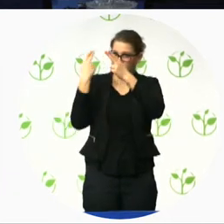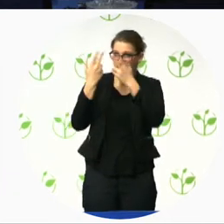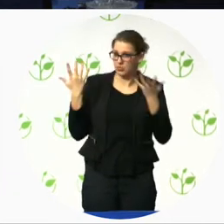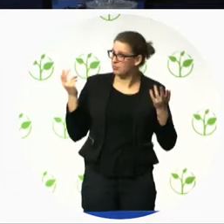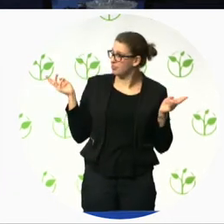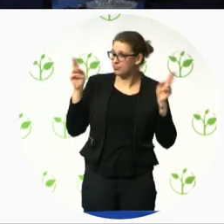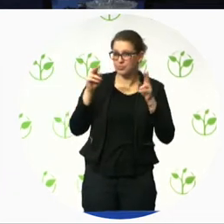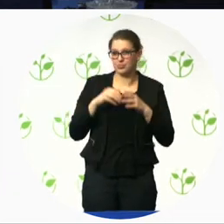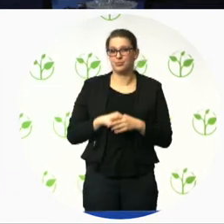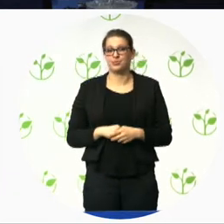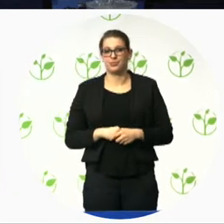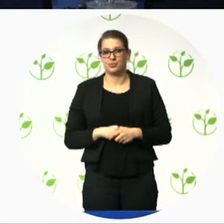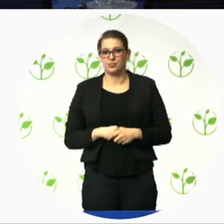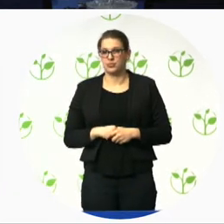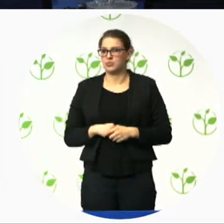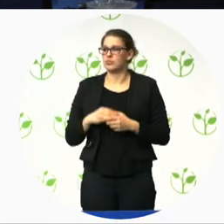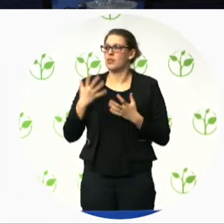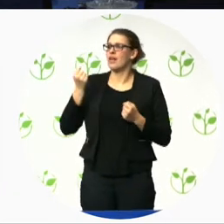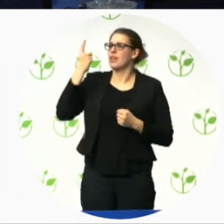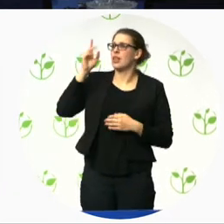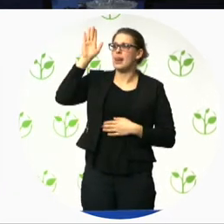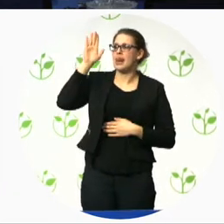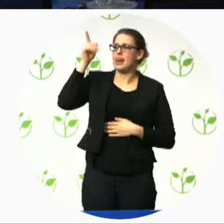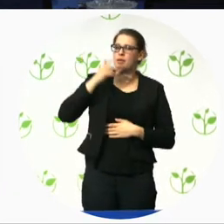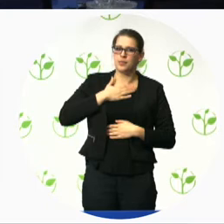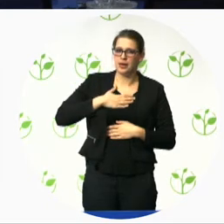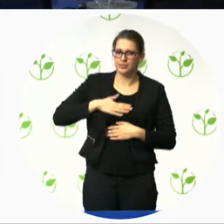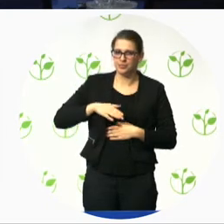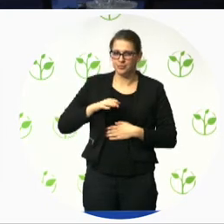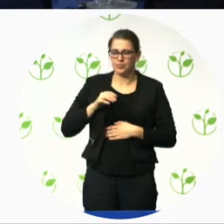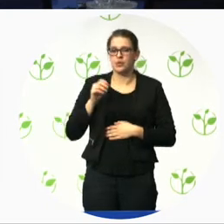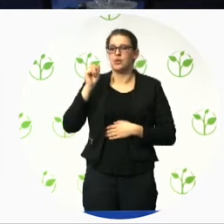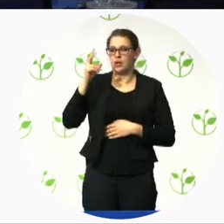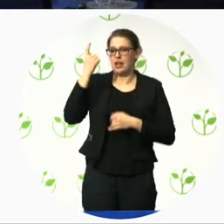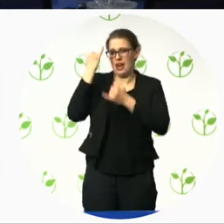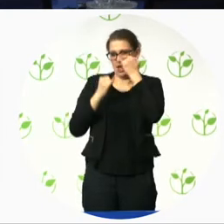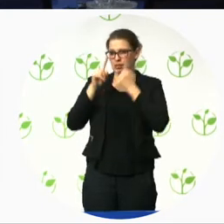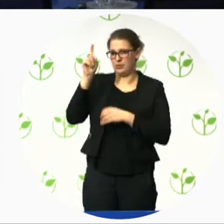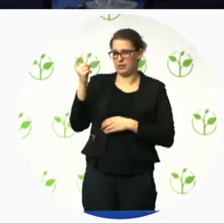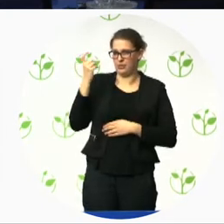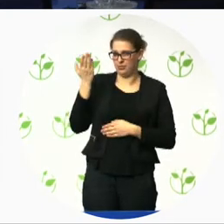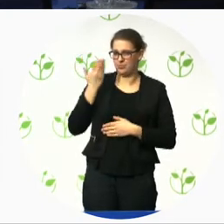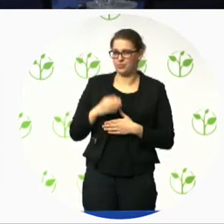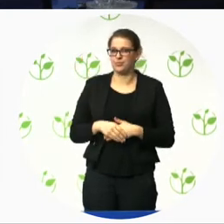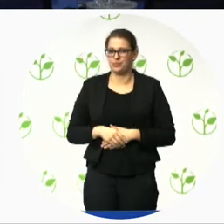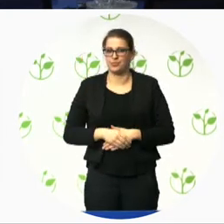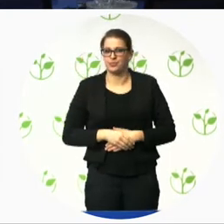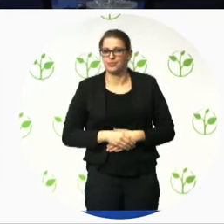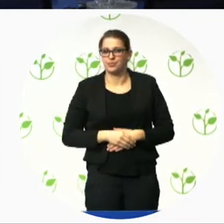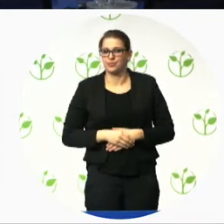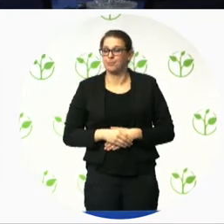there is another one there on the back of the room okay last question on the back of the room thank you very much I'm I